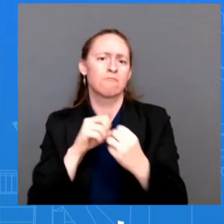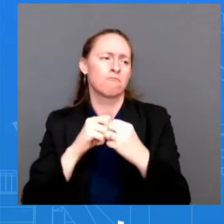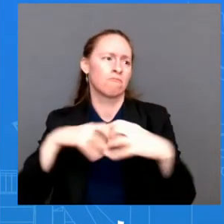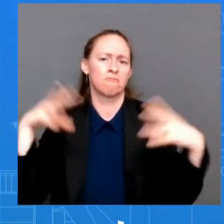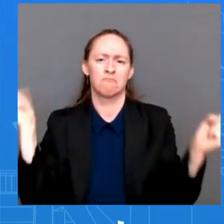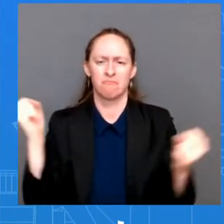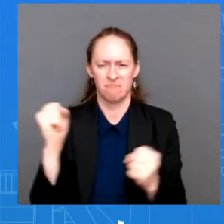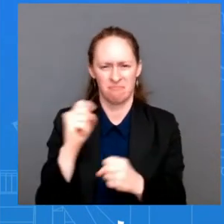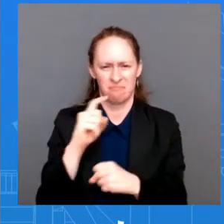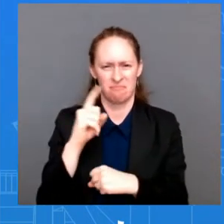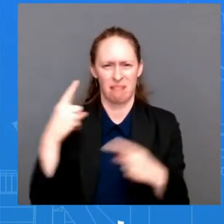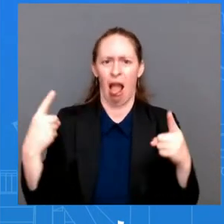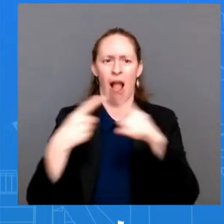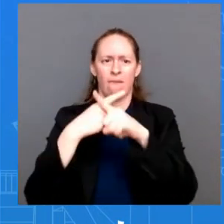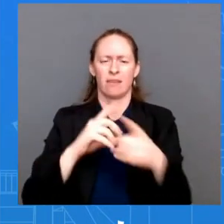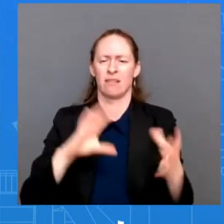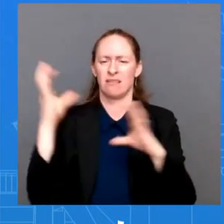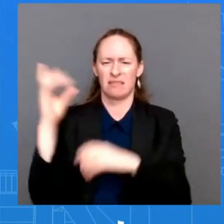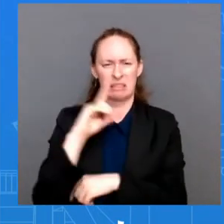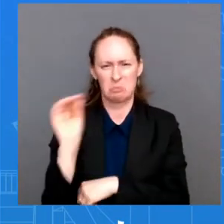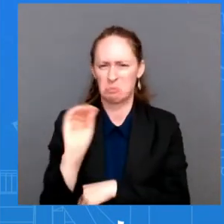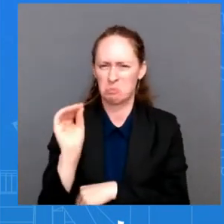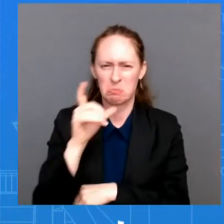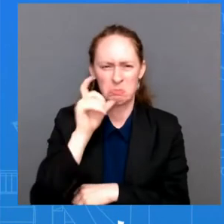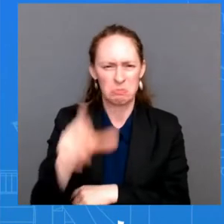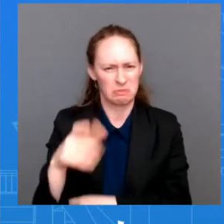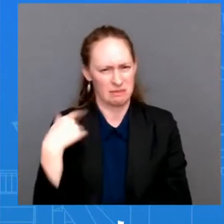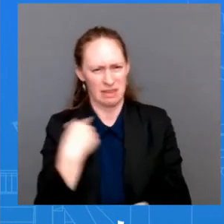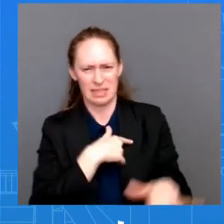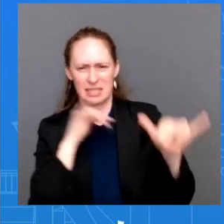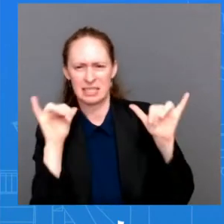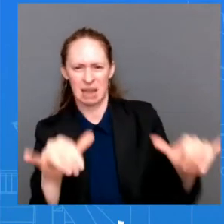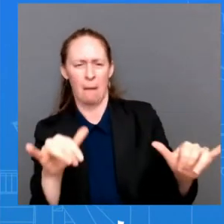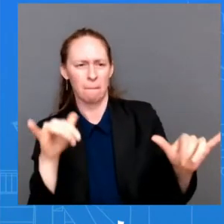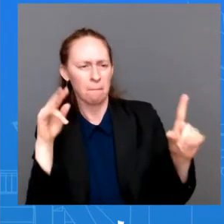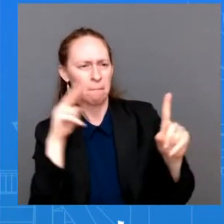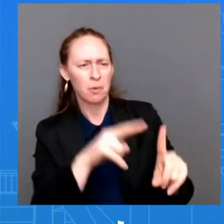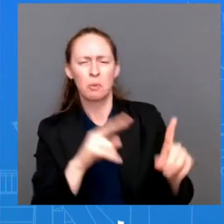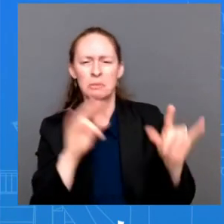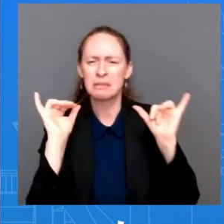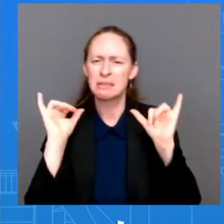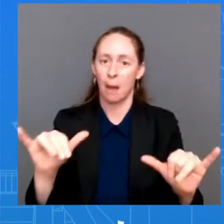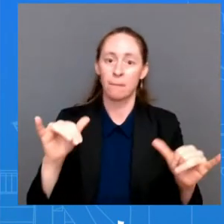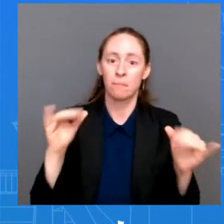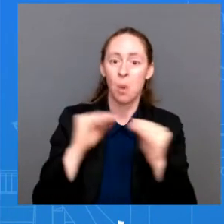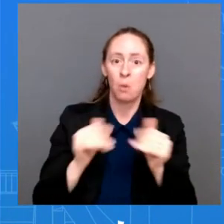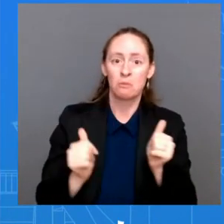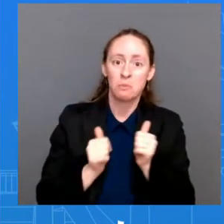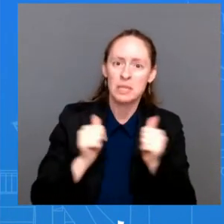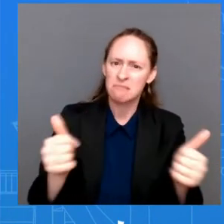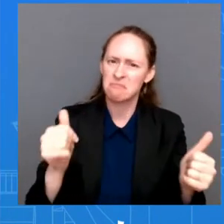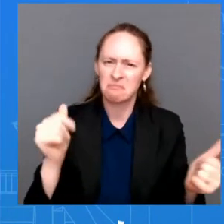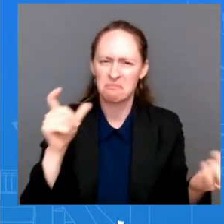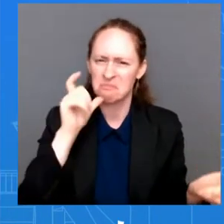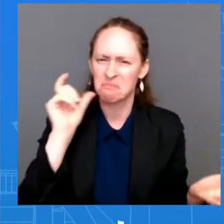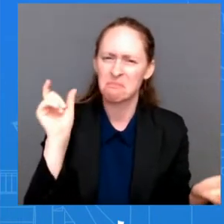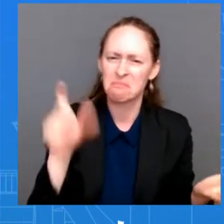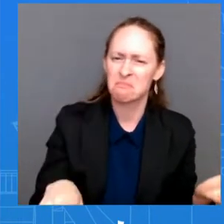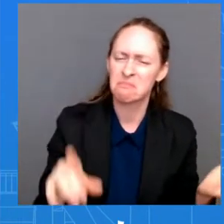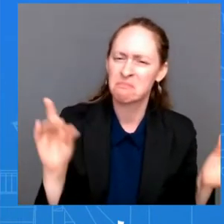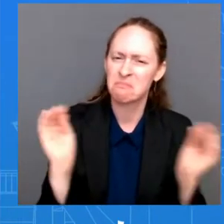around the Taiwan Strait. And yet, over the weekend, even before Speaker Pelosi arrived in the region,